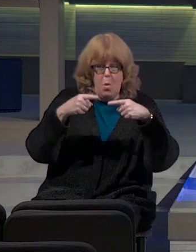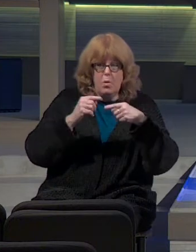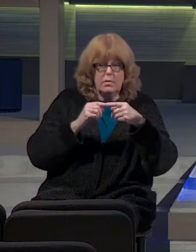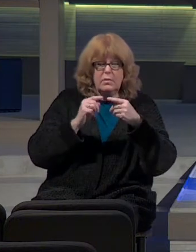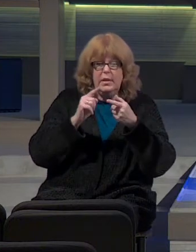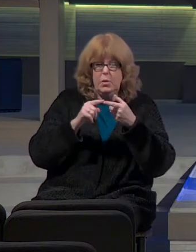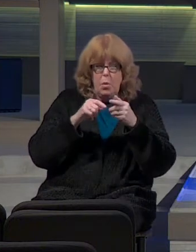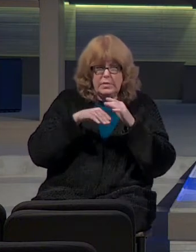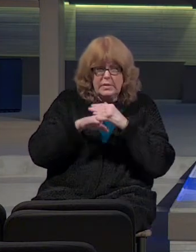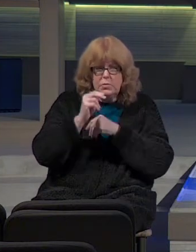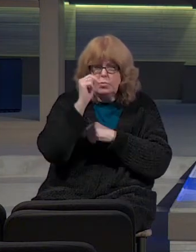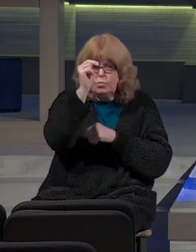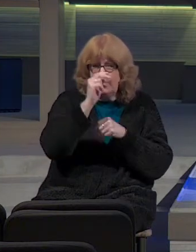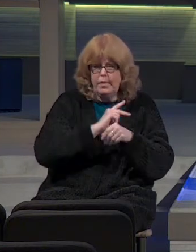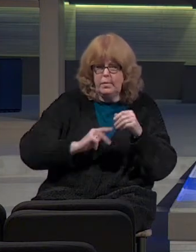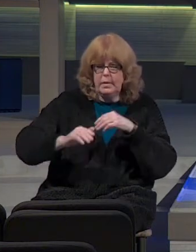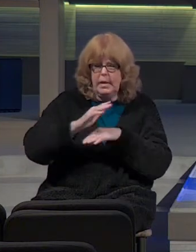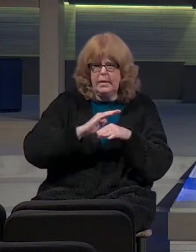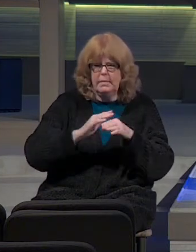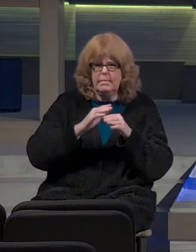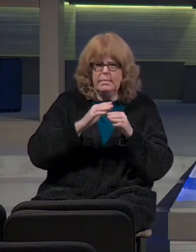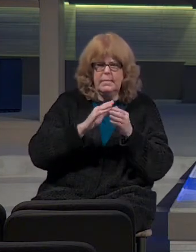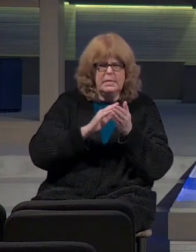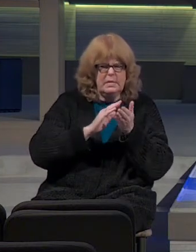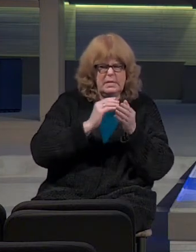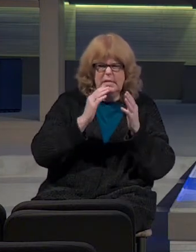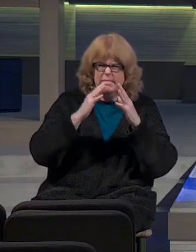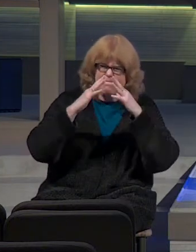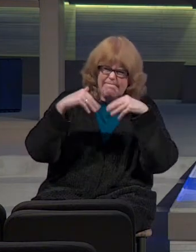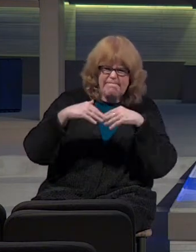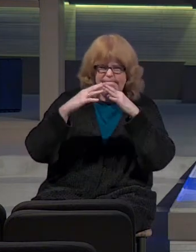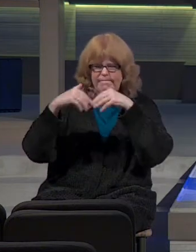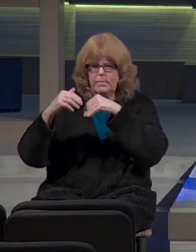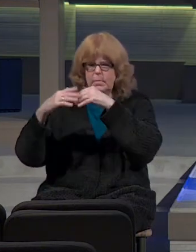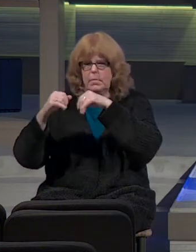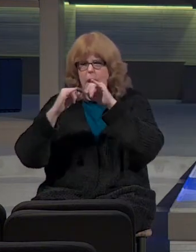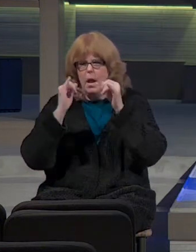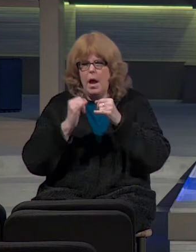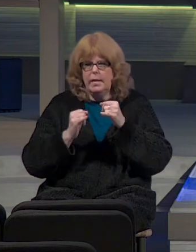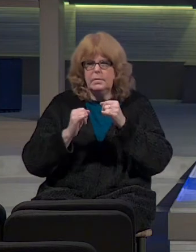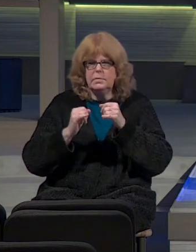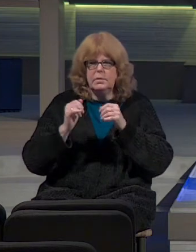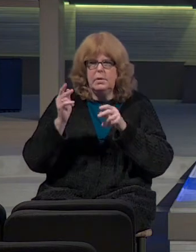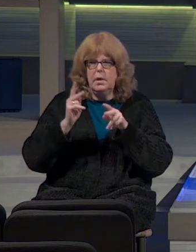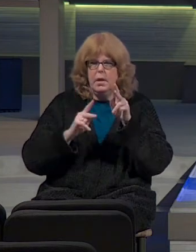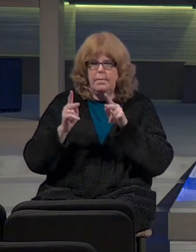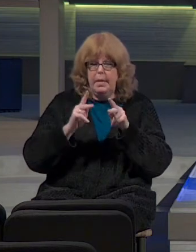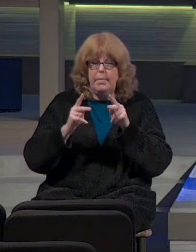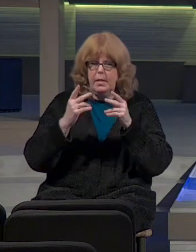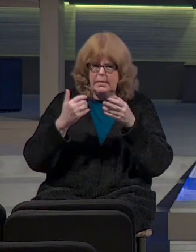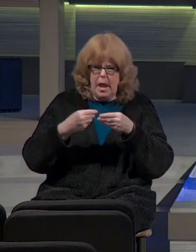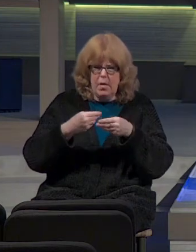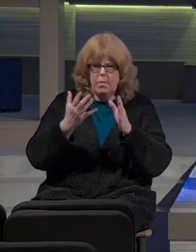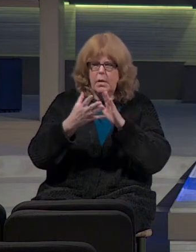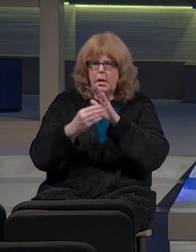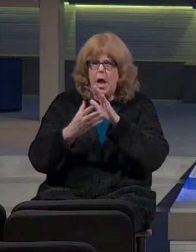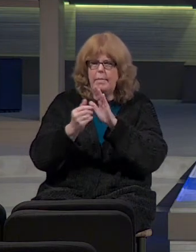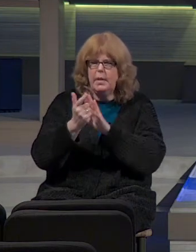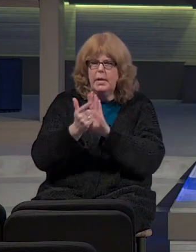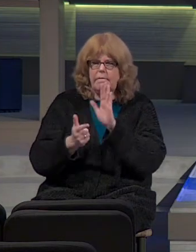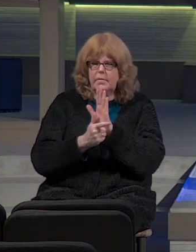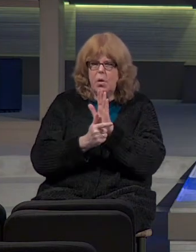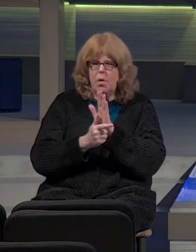the northern kingdom at some points. Purging of idolatry. The people now have the copy of the law and he actively